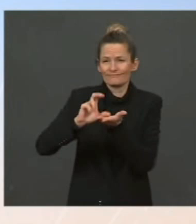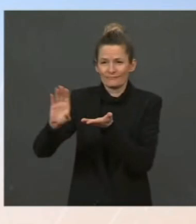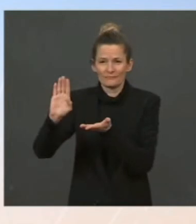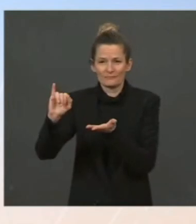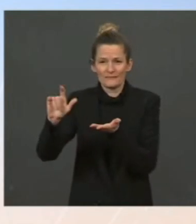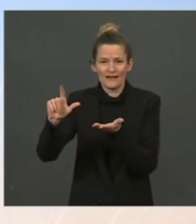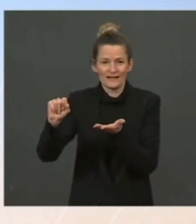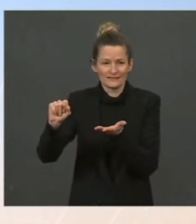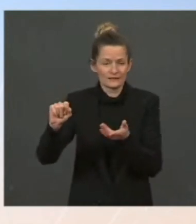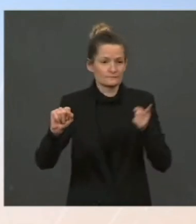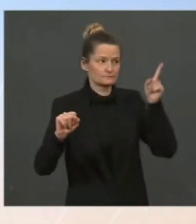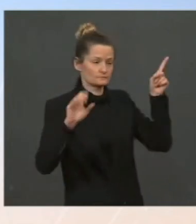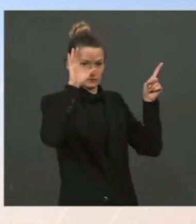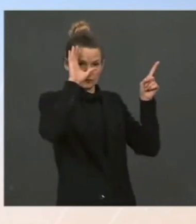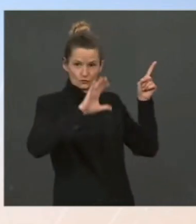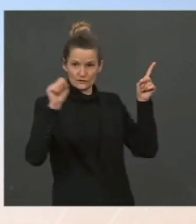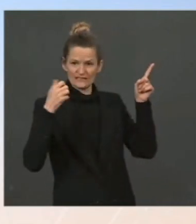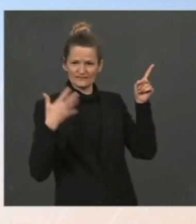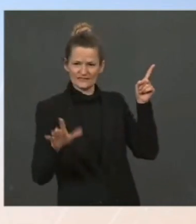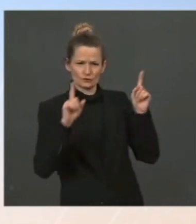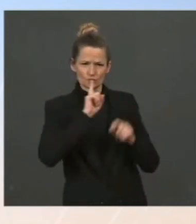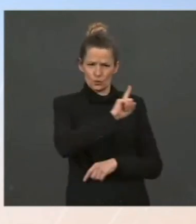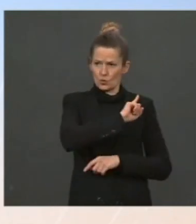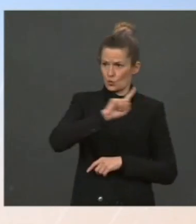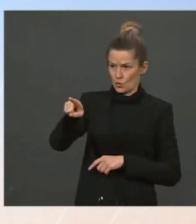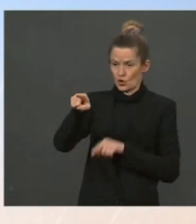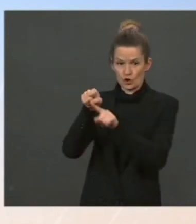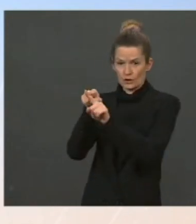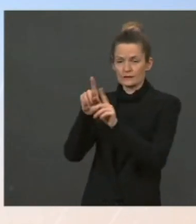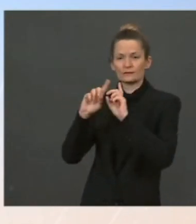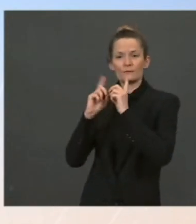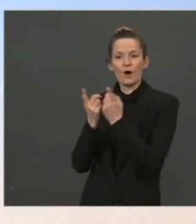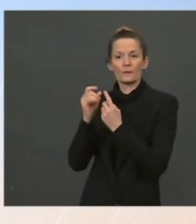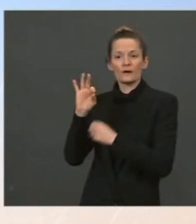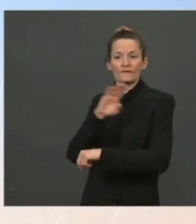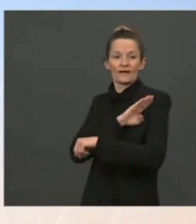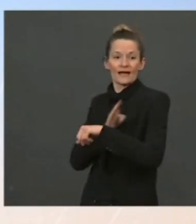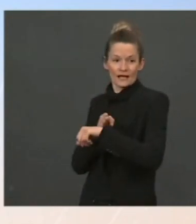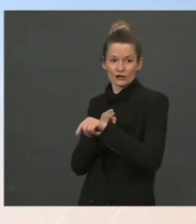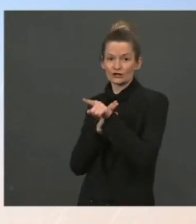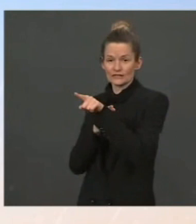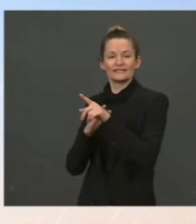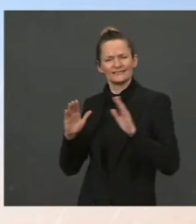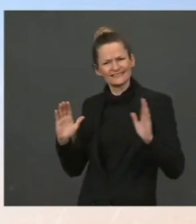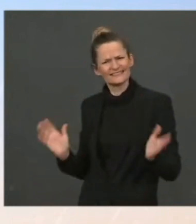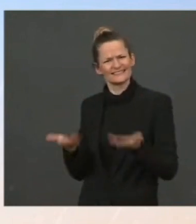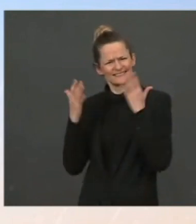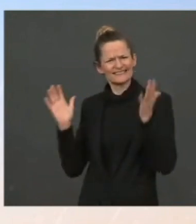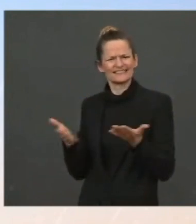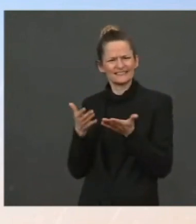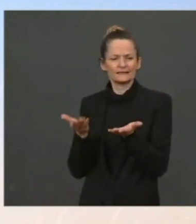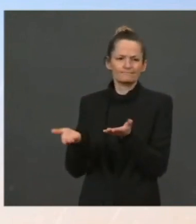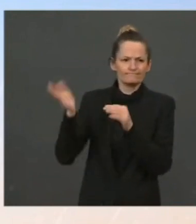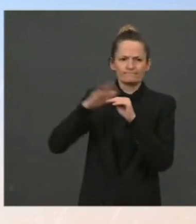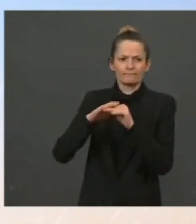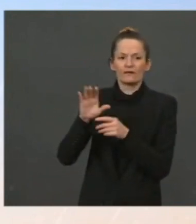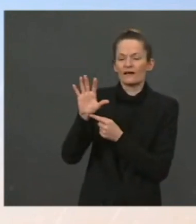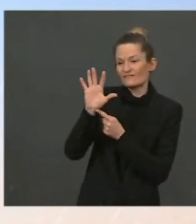barrels of oil from the nation's Strategic Petroleum Reserve, or SPR, available.